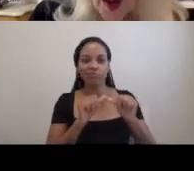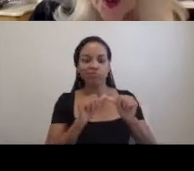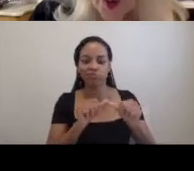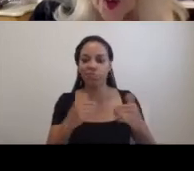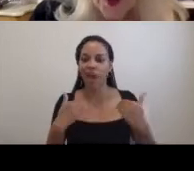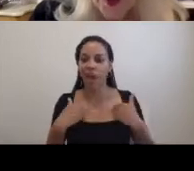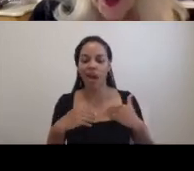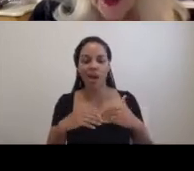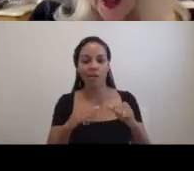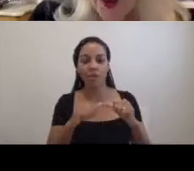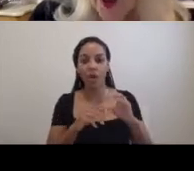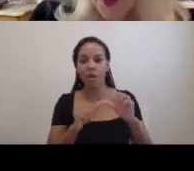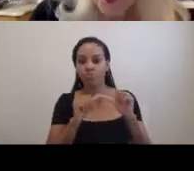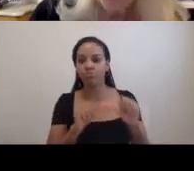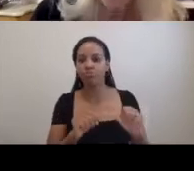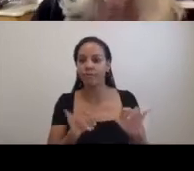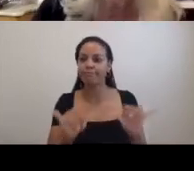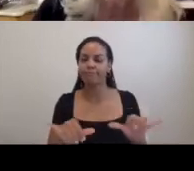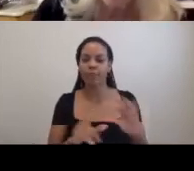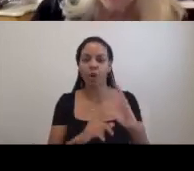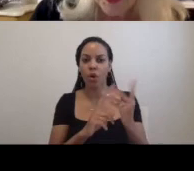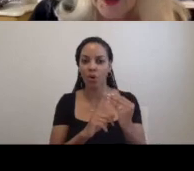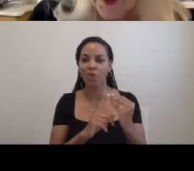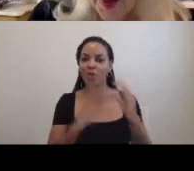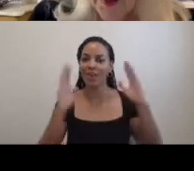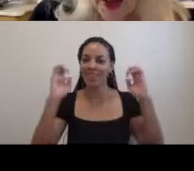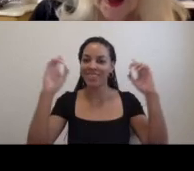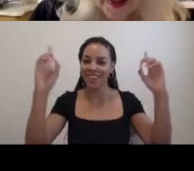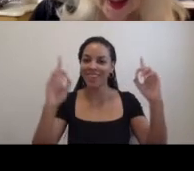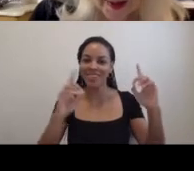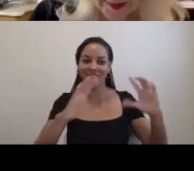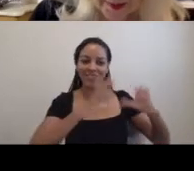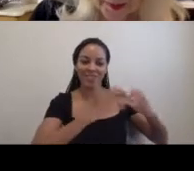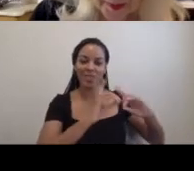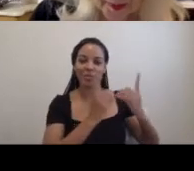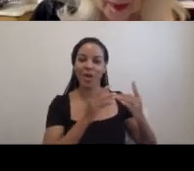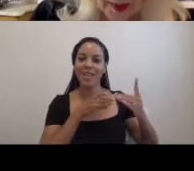cultural and educational wing headed by Maggie Lee.